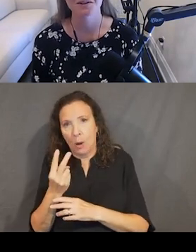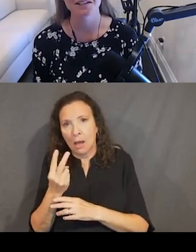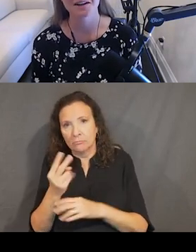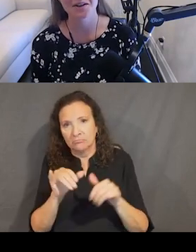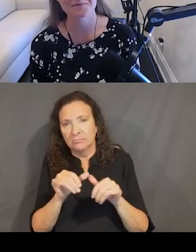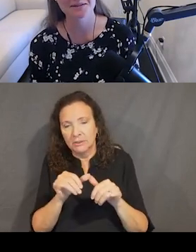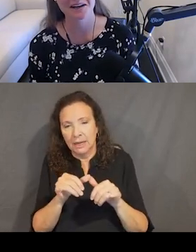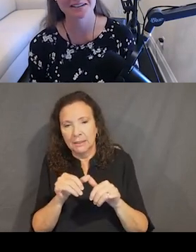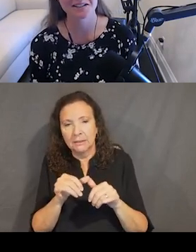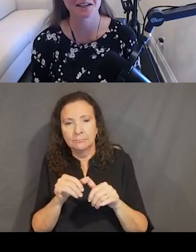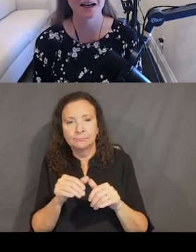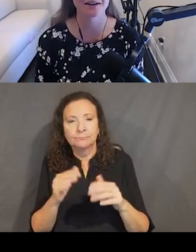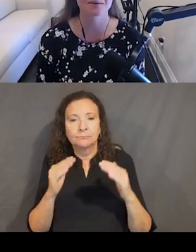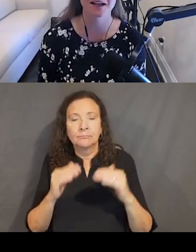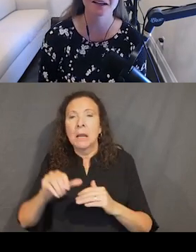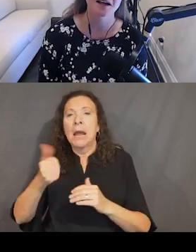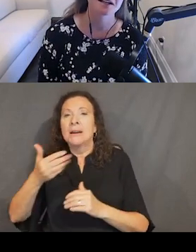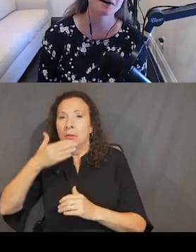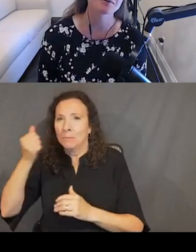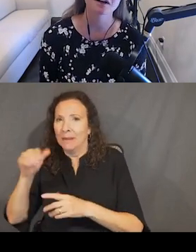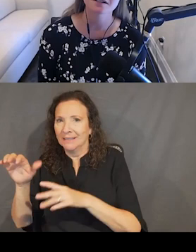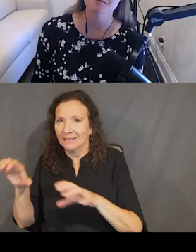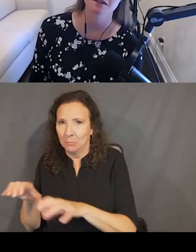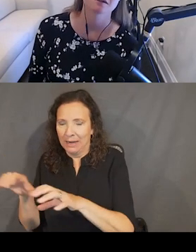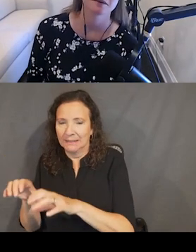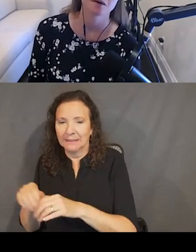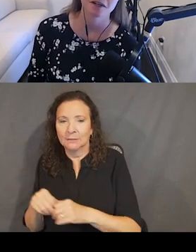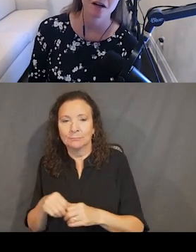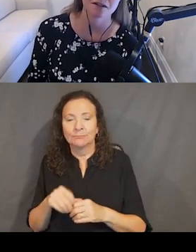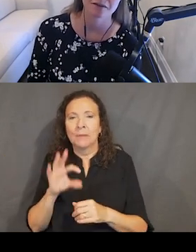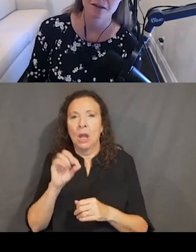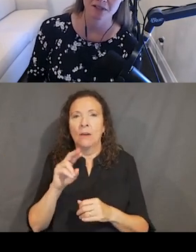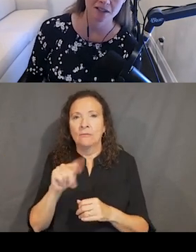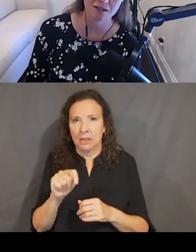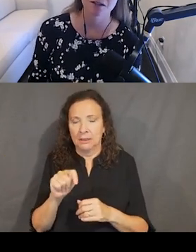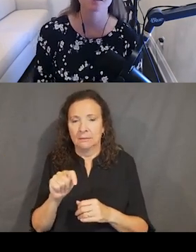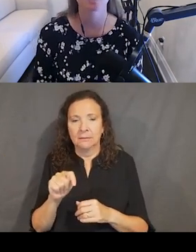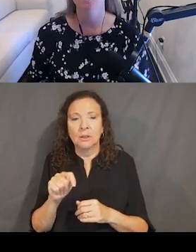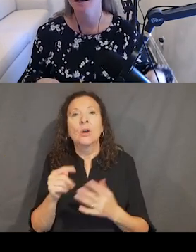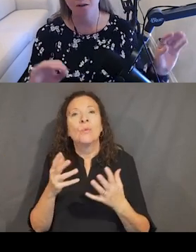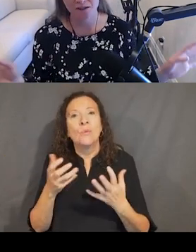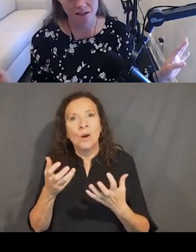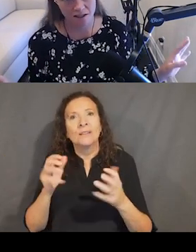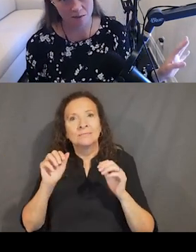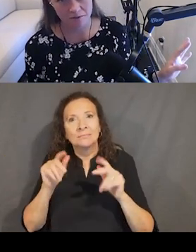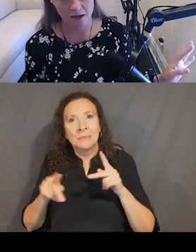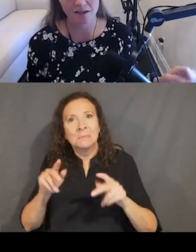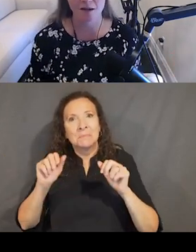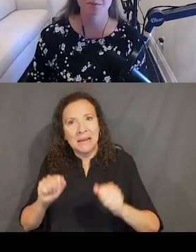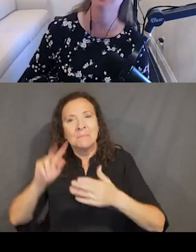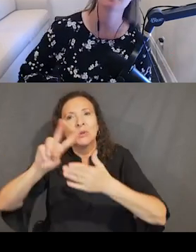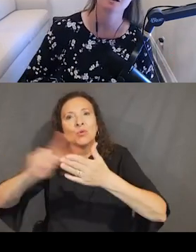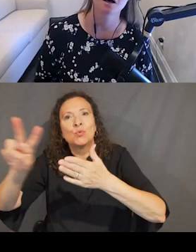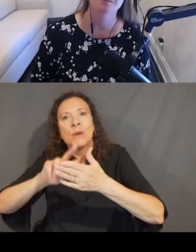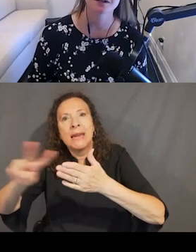There's also another best practice I'm going to laugh at that it's about font type. We don't want to cause readability issues. I'm not going to go into detail about font